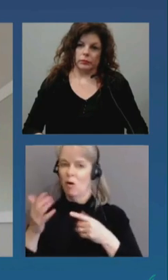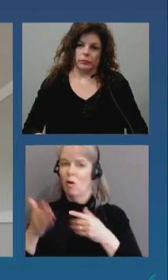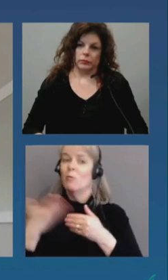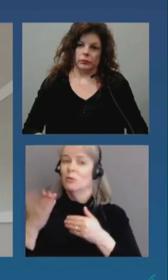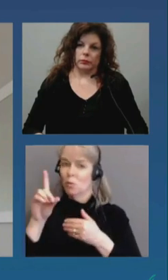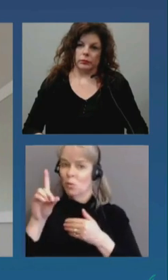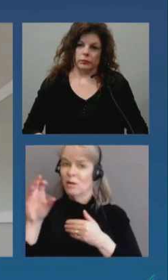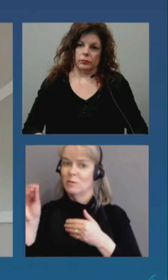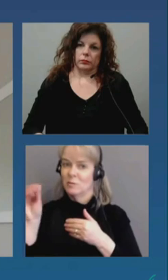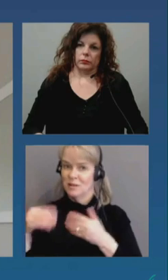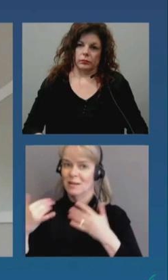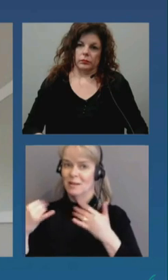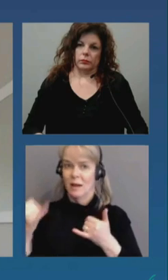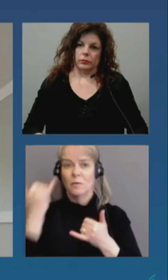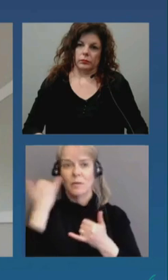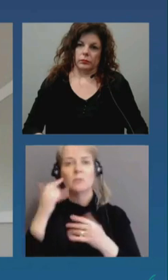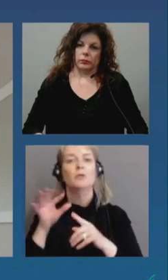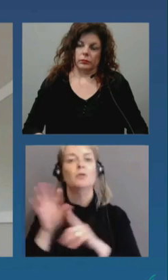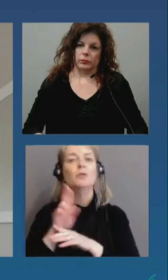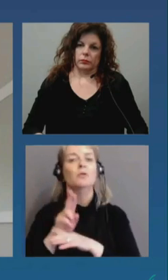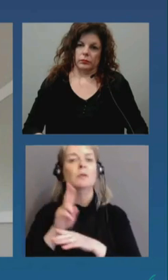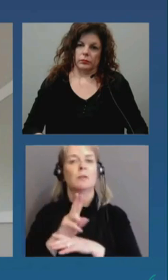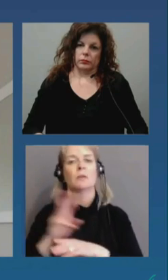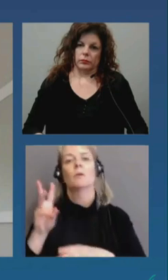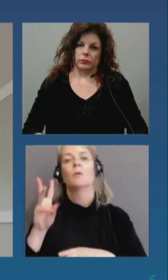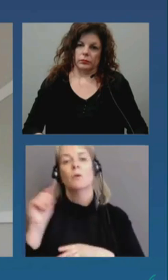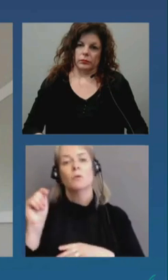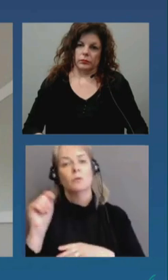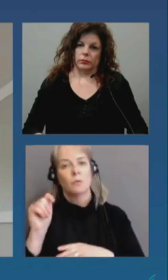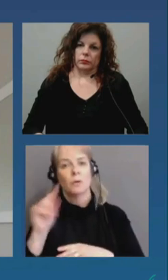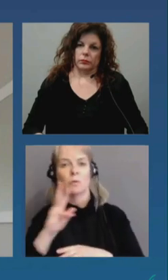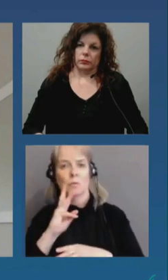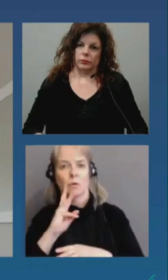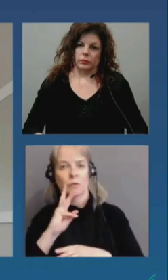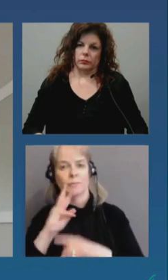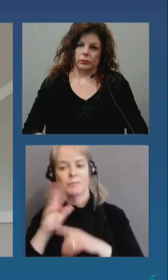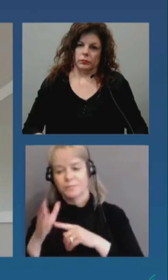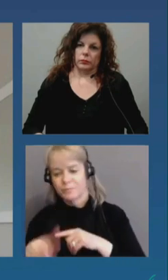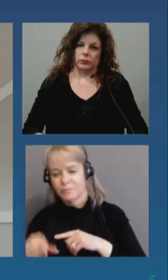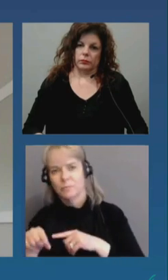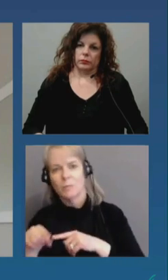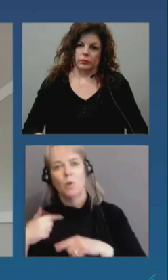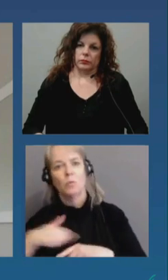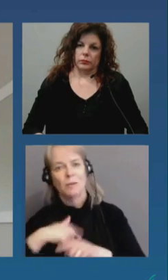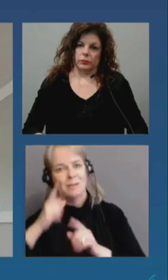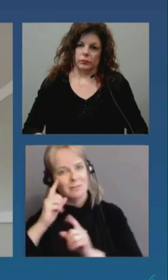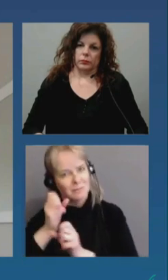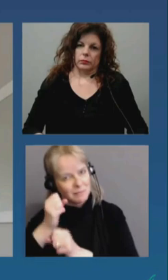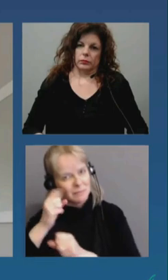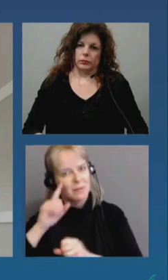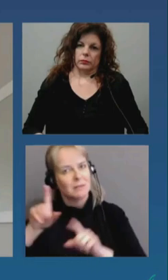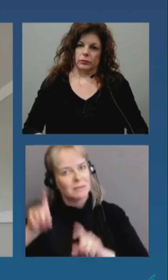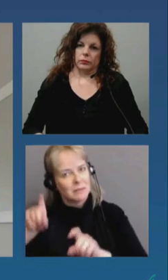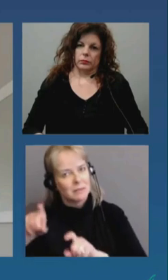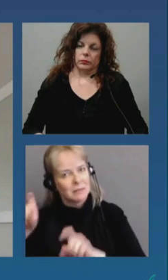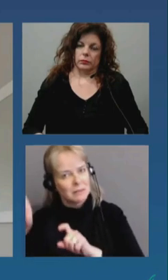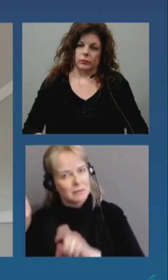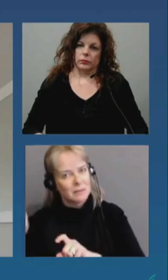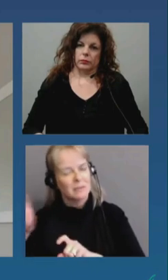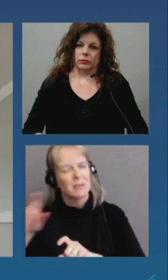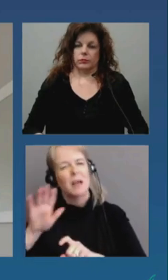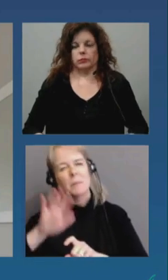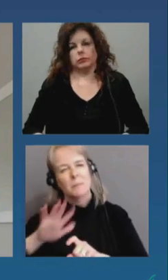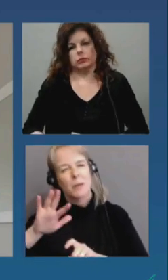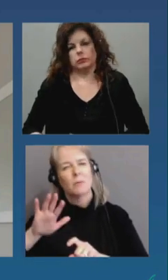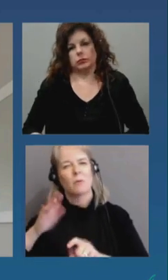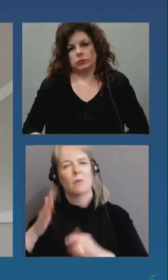not every sample can be screened for a variant um not every sample uh is is processed and we don't always detect it